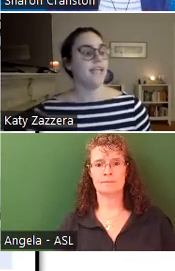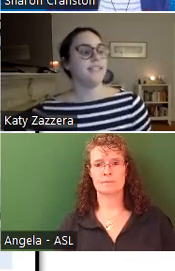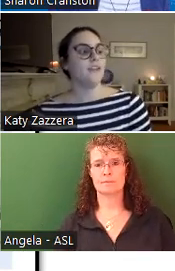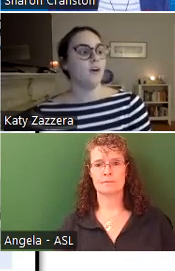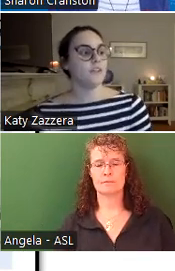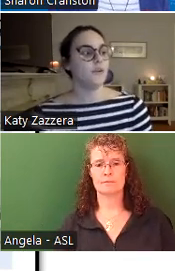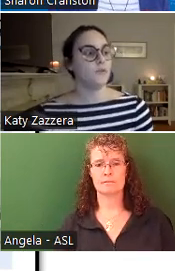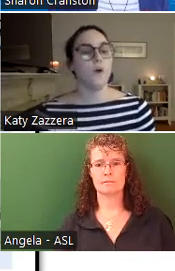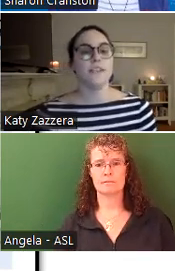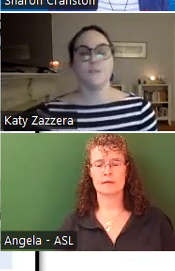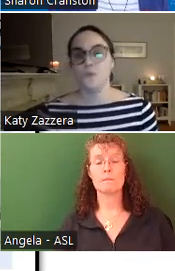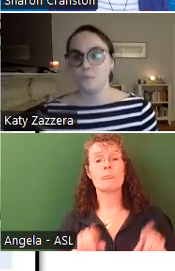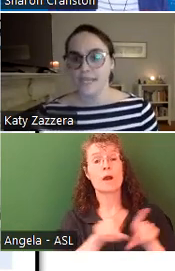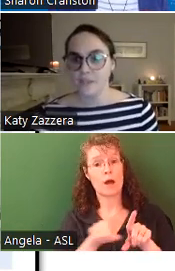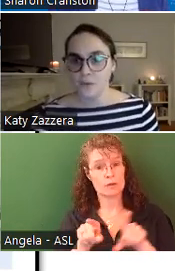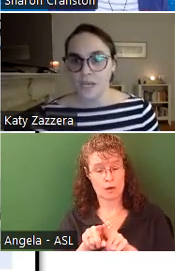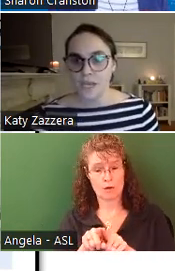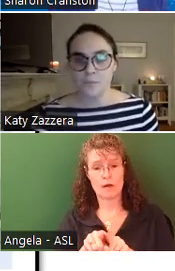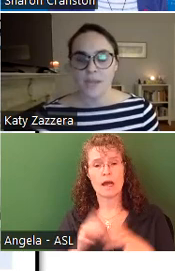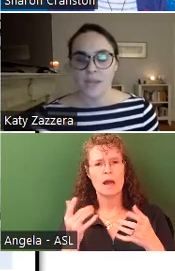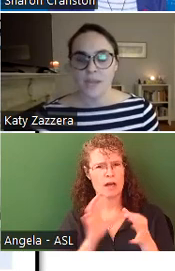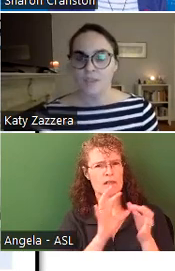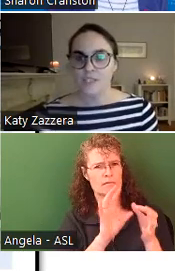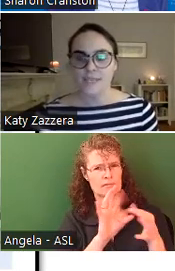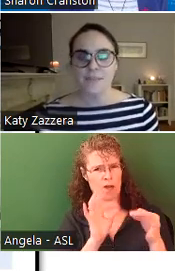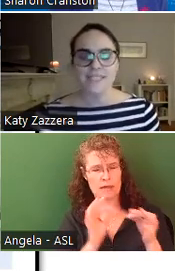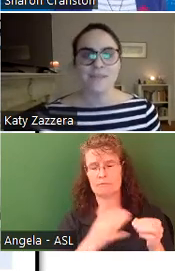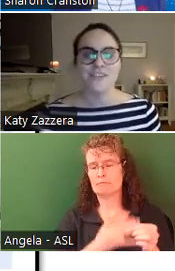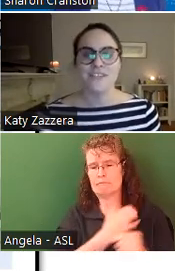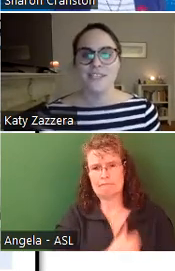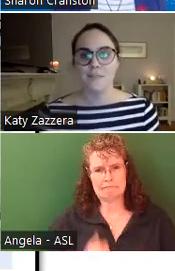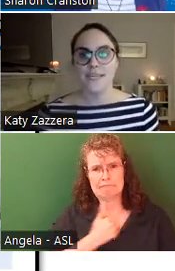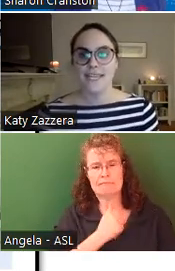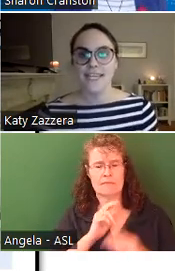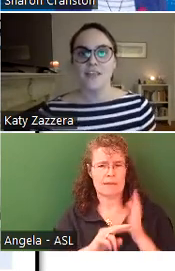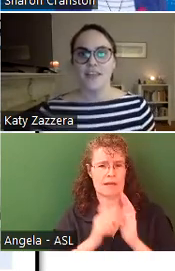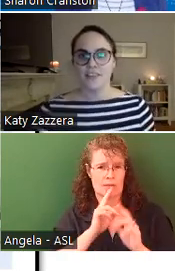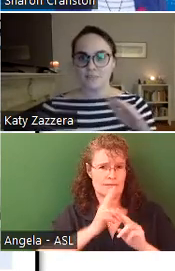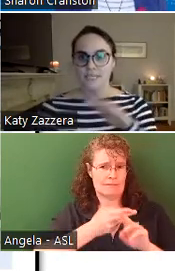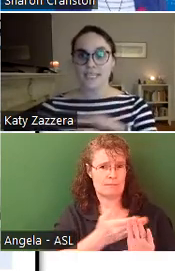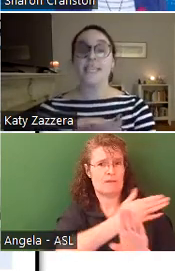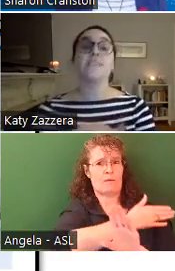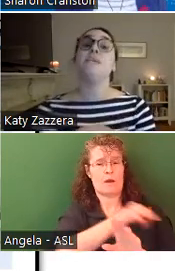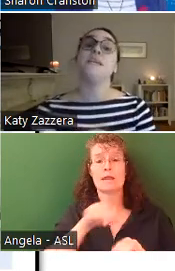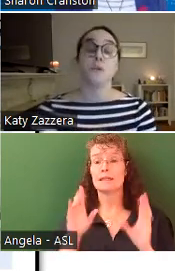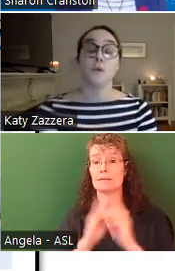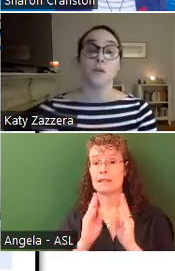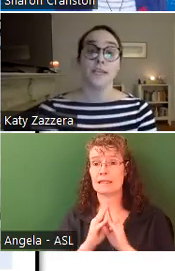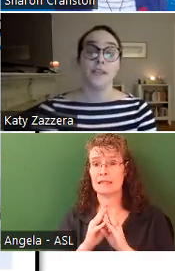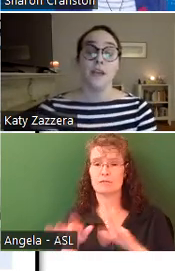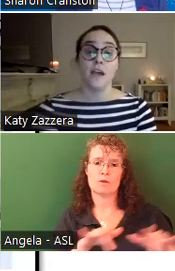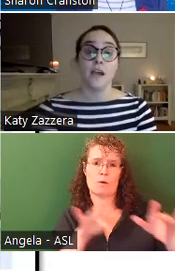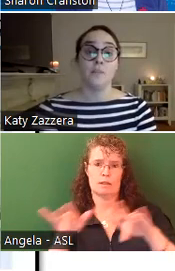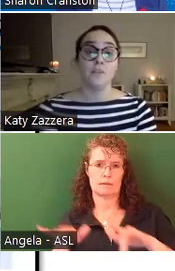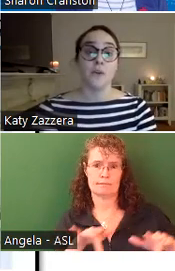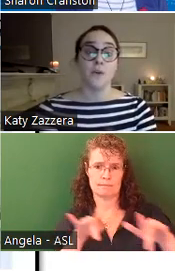I did also want to make a note. My apologies, I meant to mention this at the beginning that this meeting is being recorded.